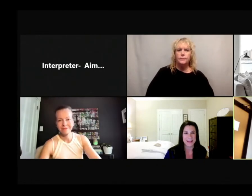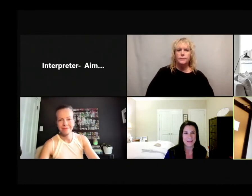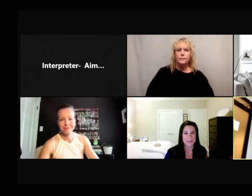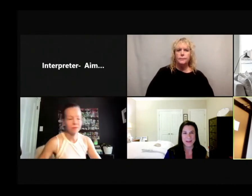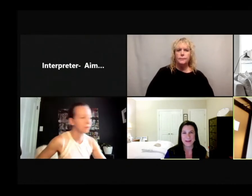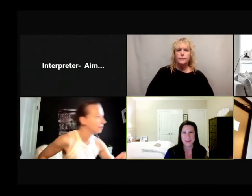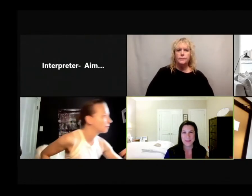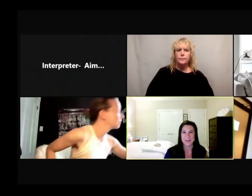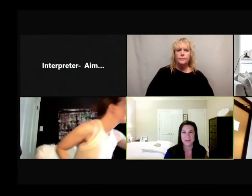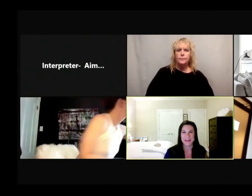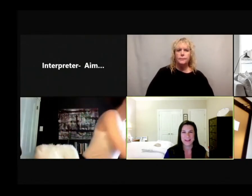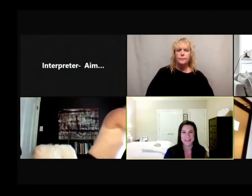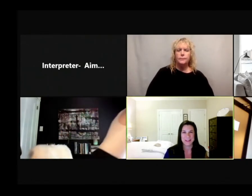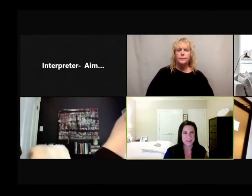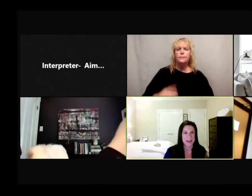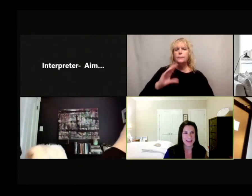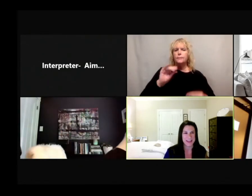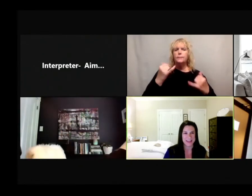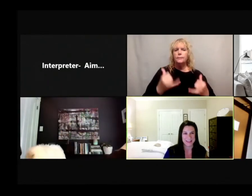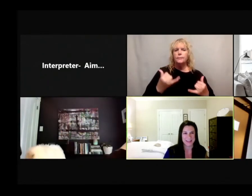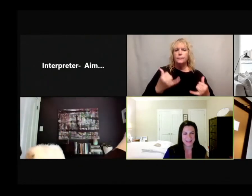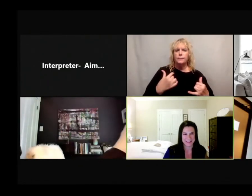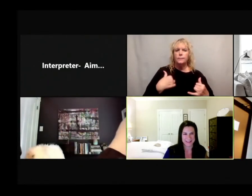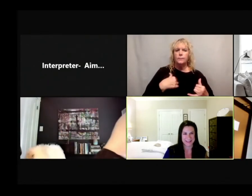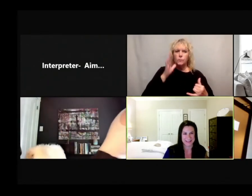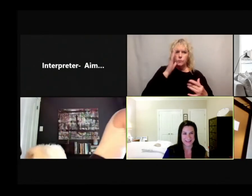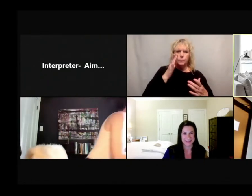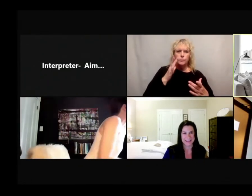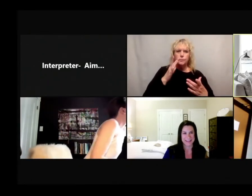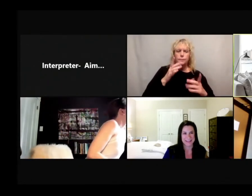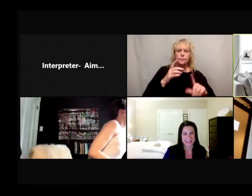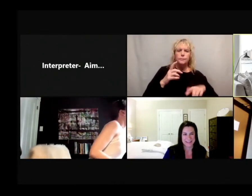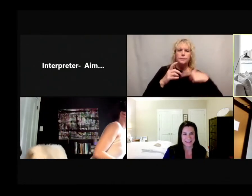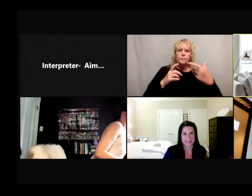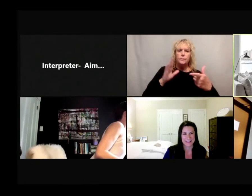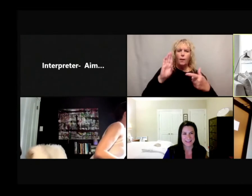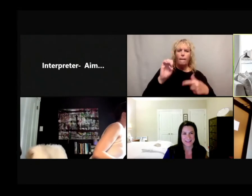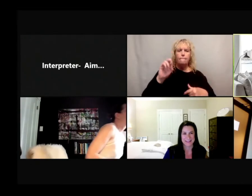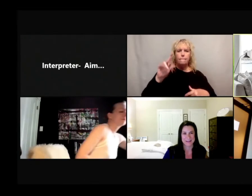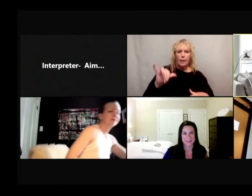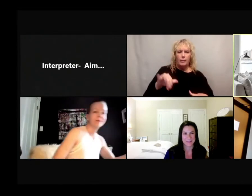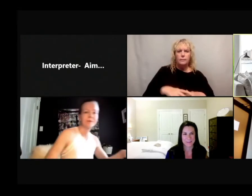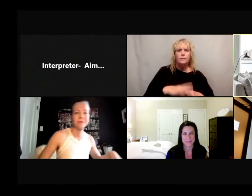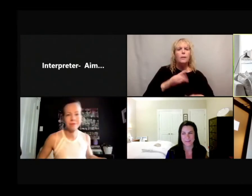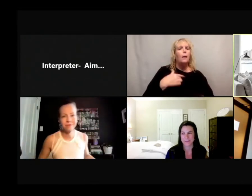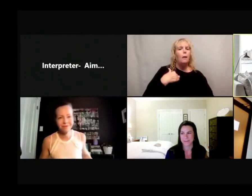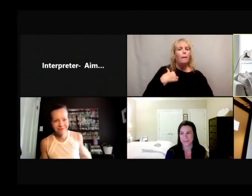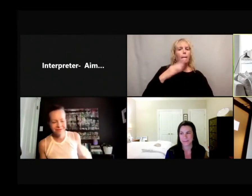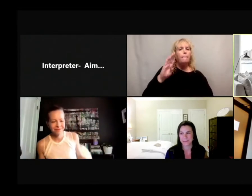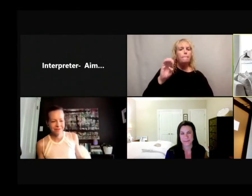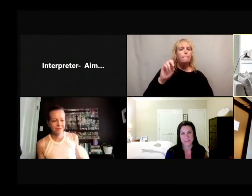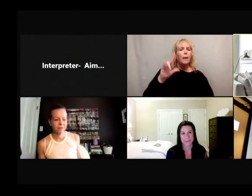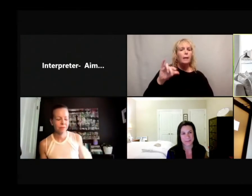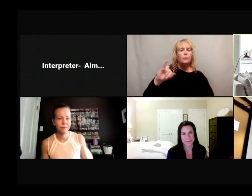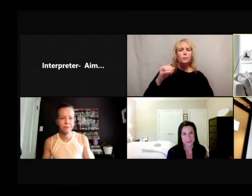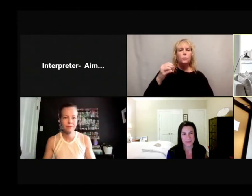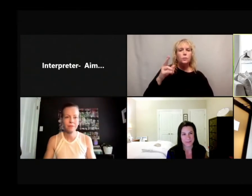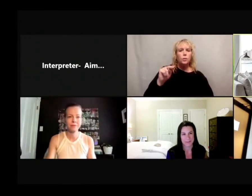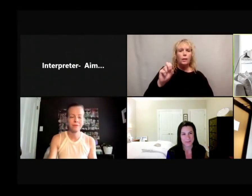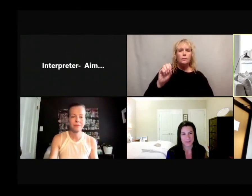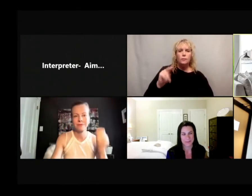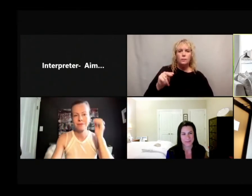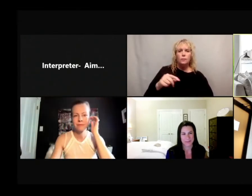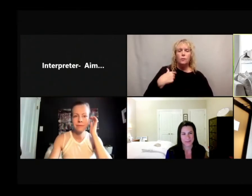And we are moving on to Becky. Hi, everybody. My name is Becky Johnson. I have spent the last several